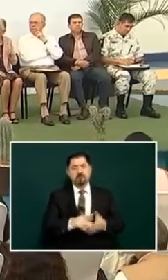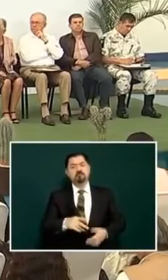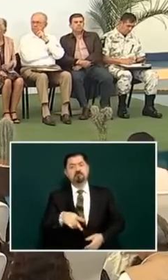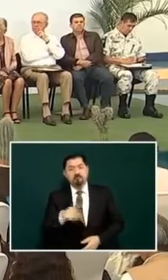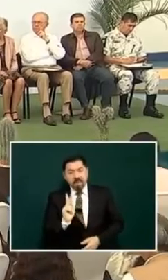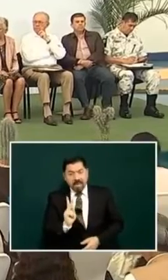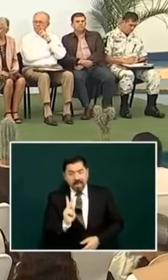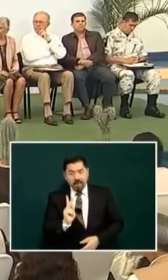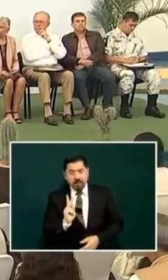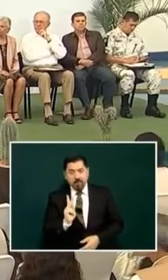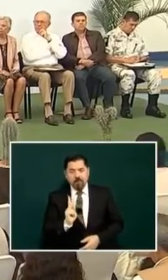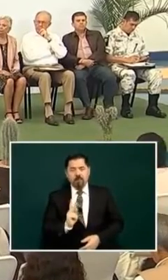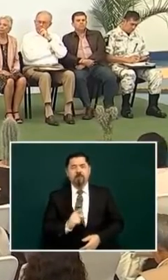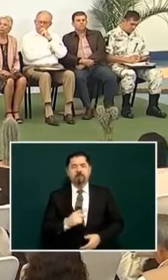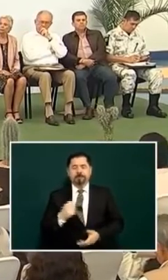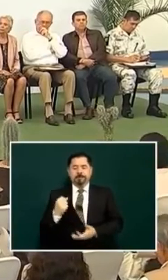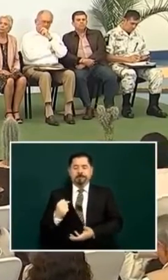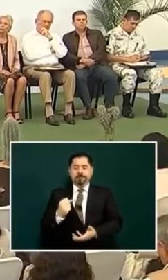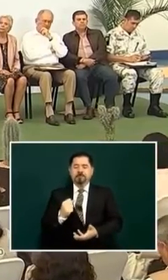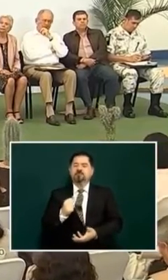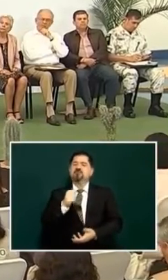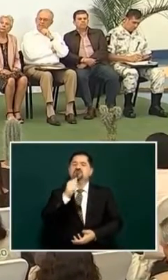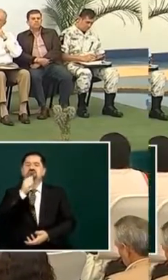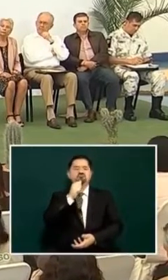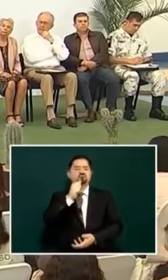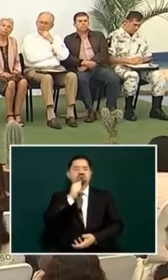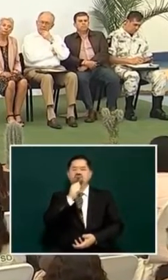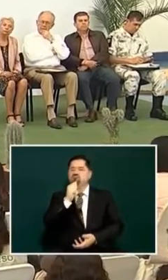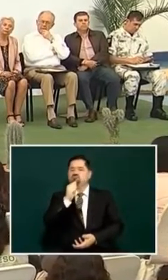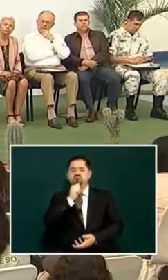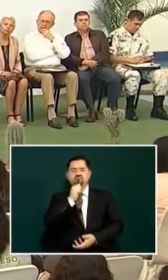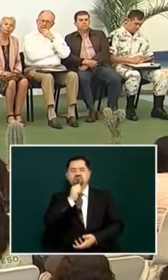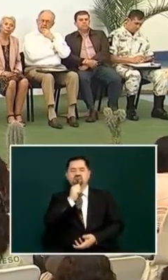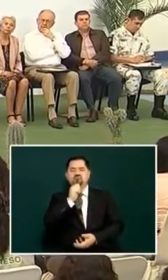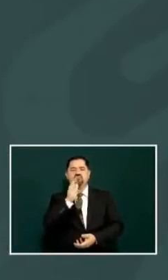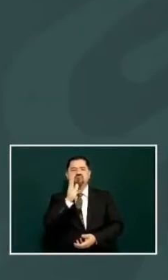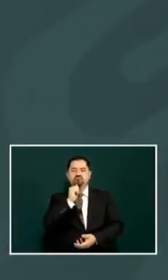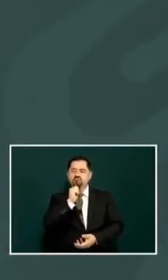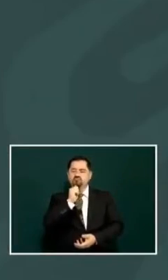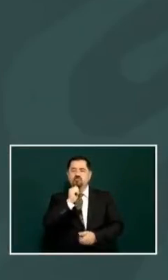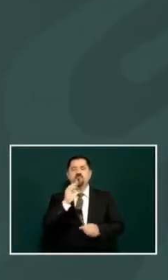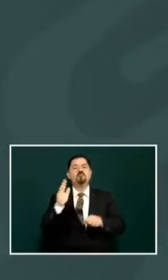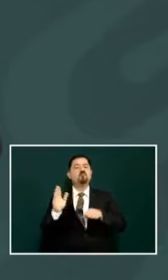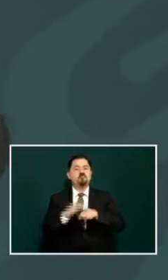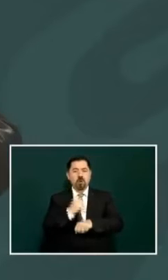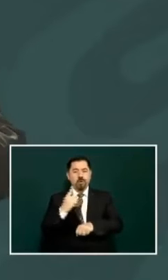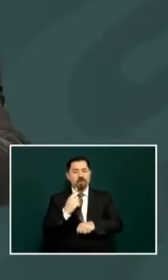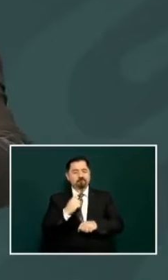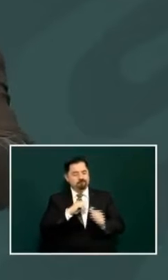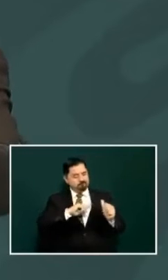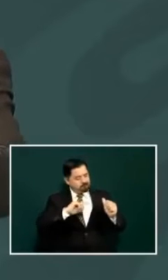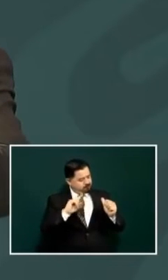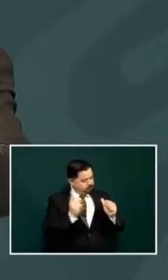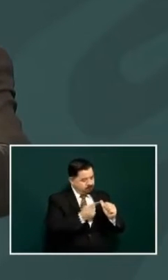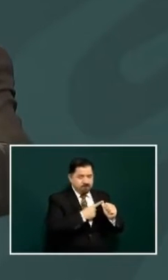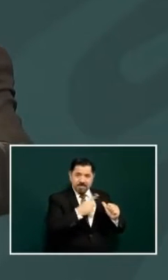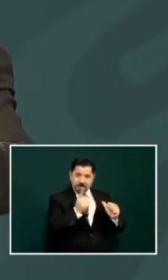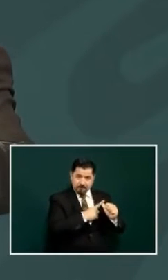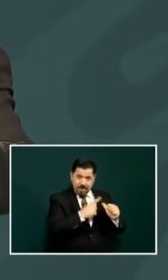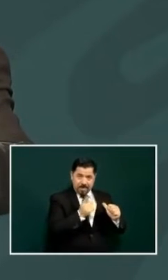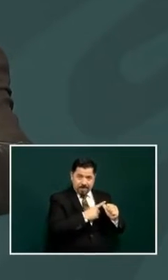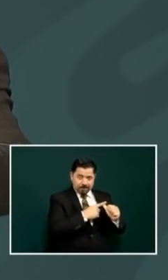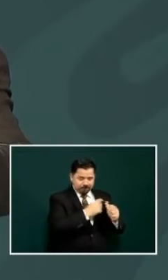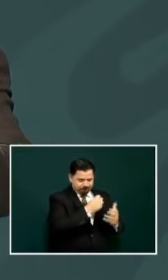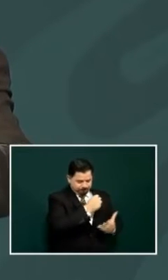or a thousand million pesos and we have not been able to exercise it because we want that it